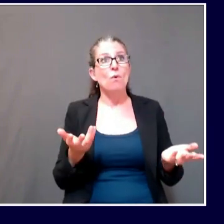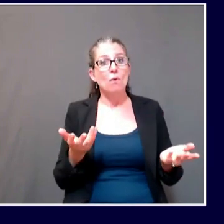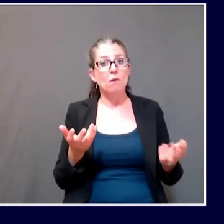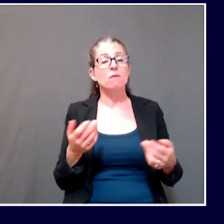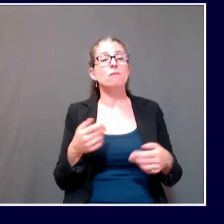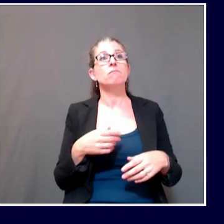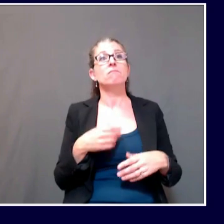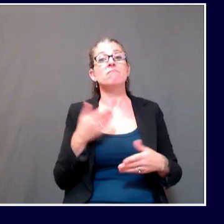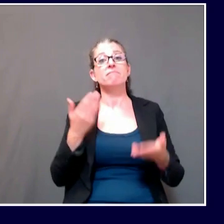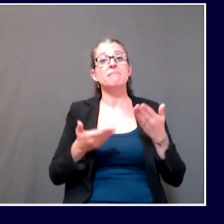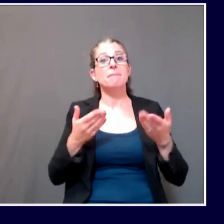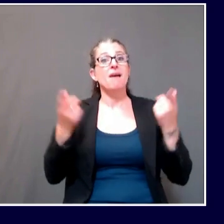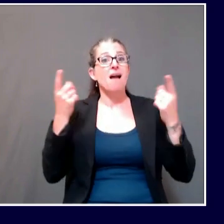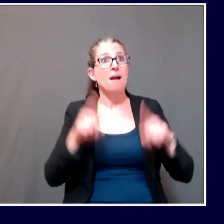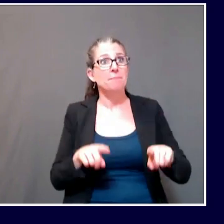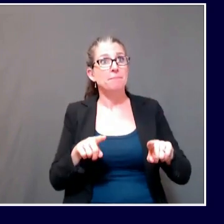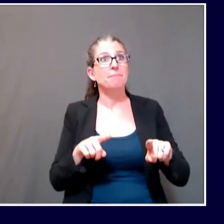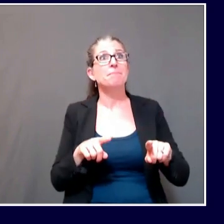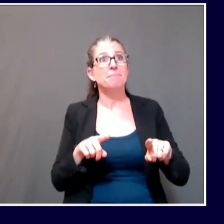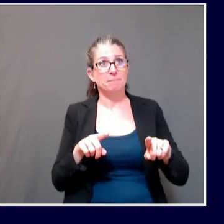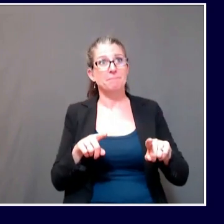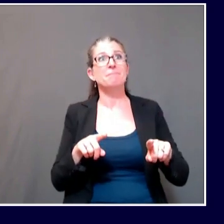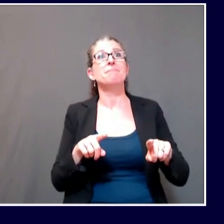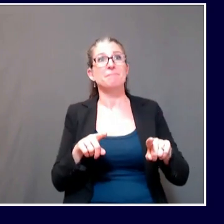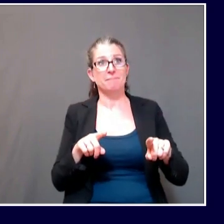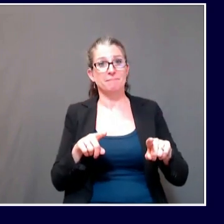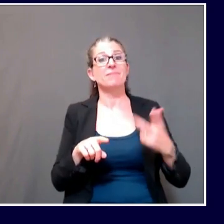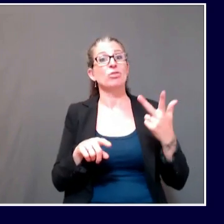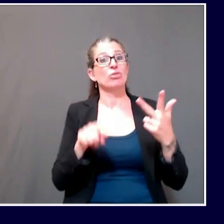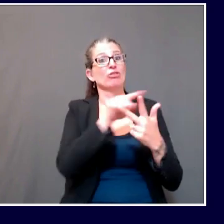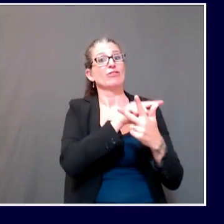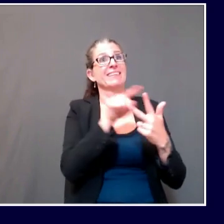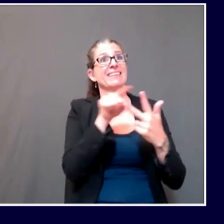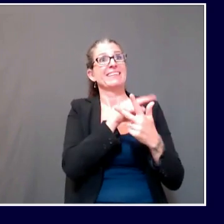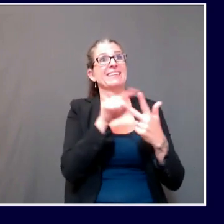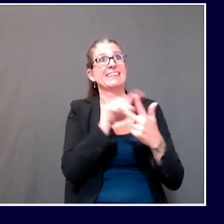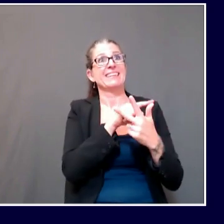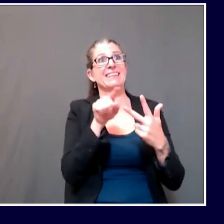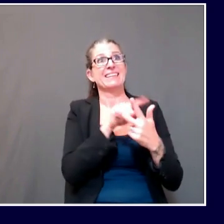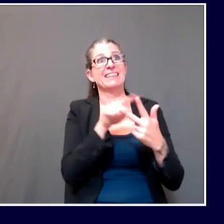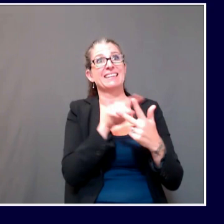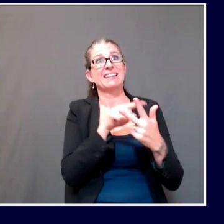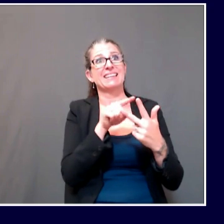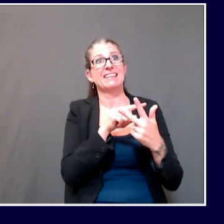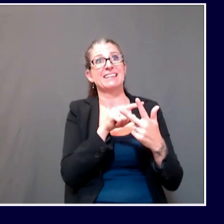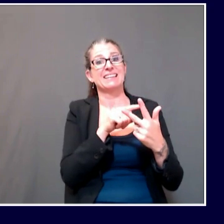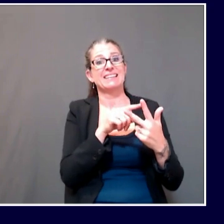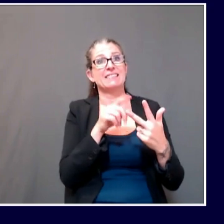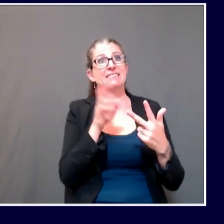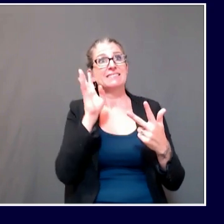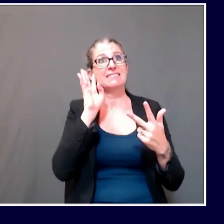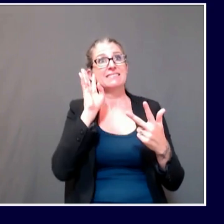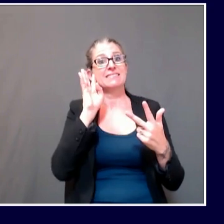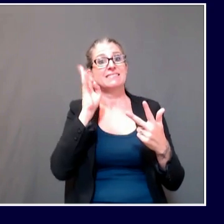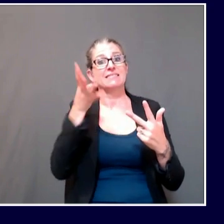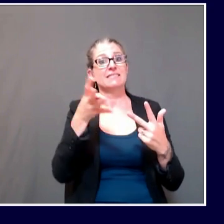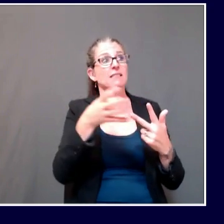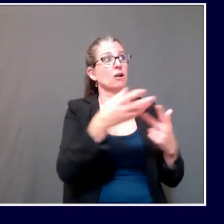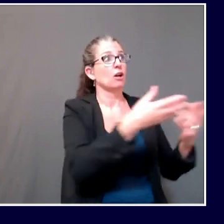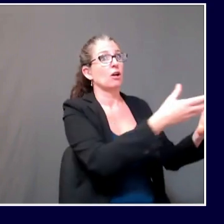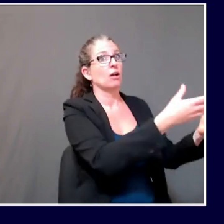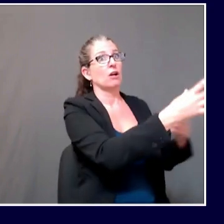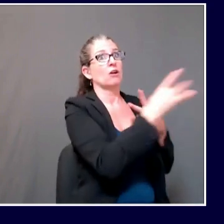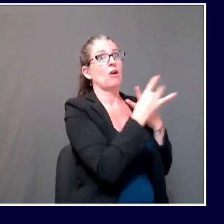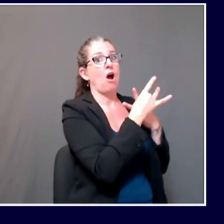are those three cases connected to this outbreak at all? Or could they be related to some other epidemiological situation